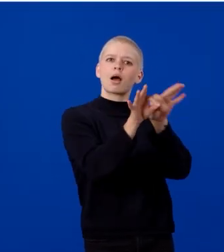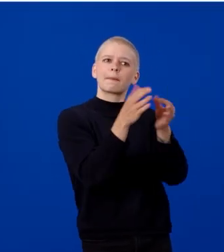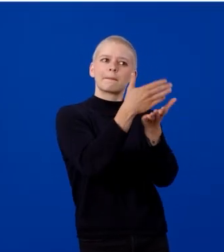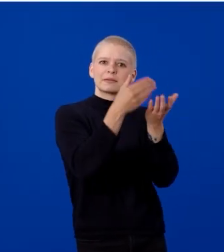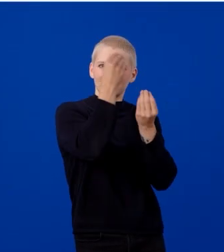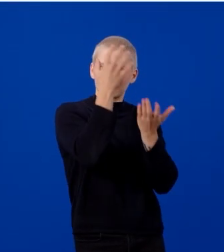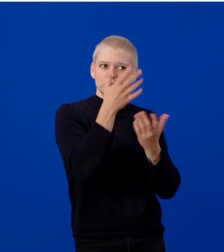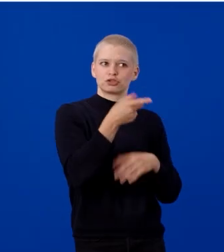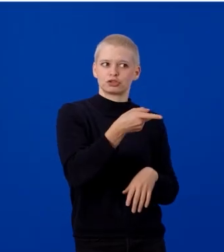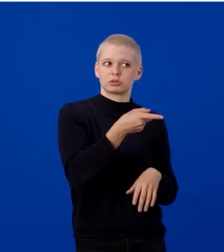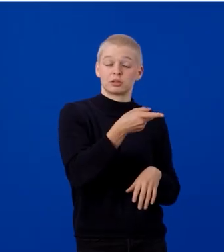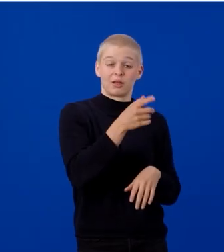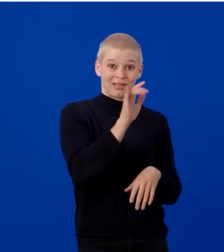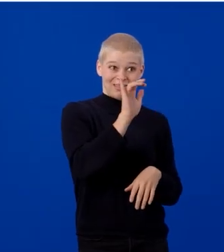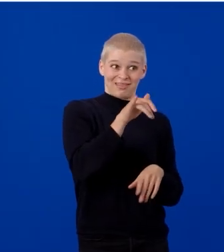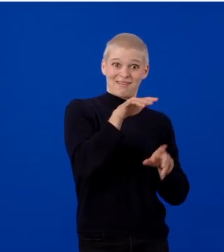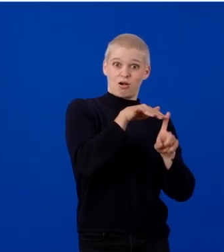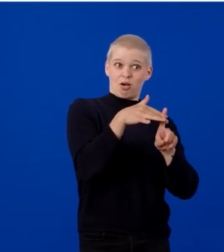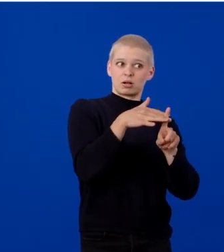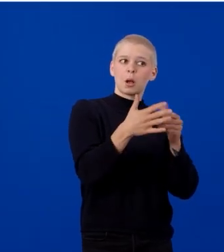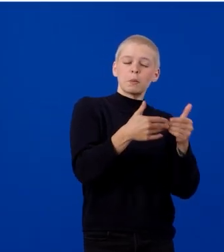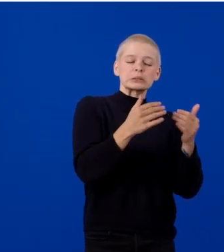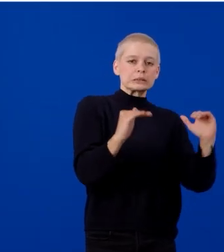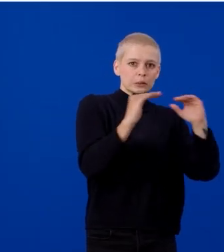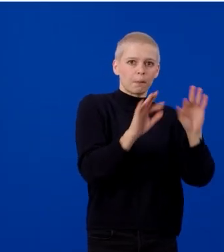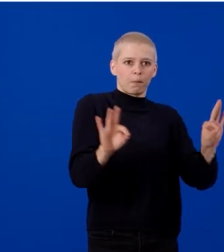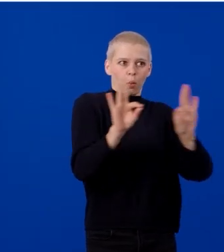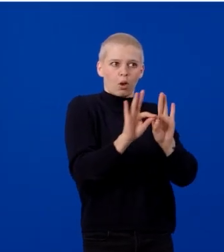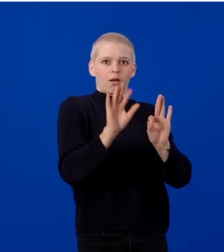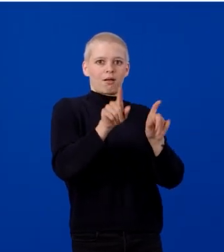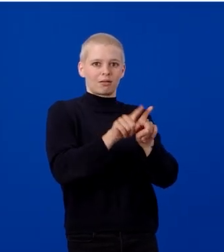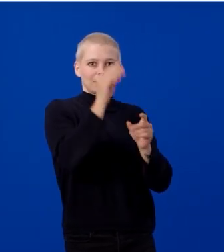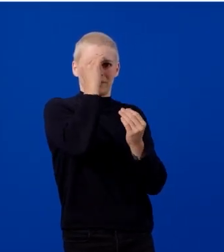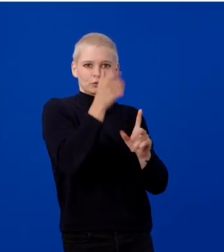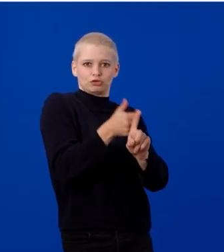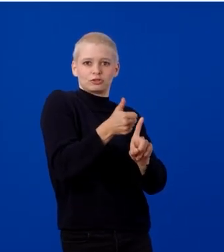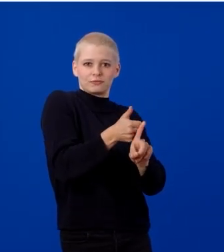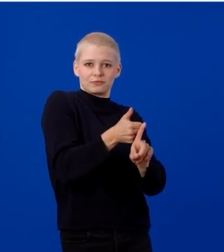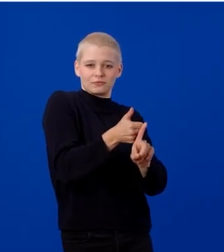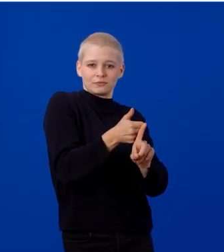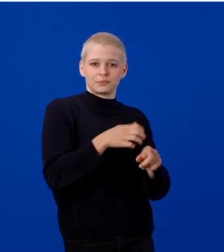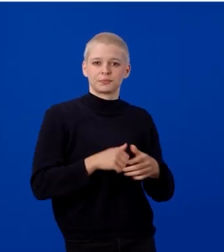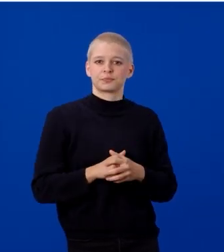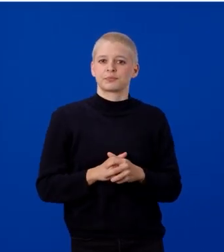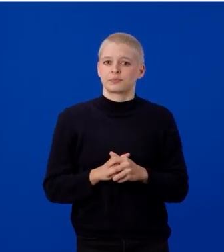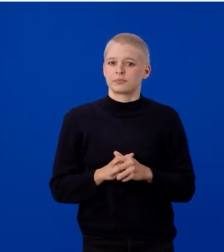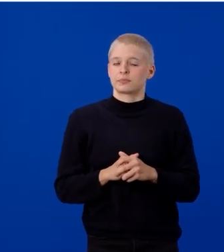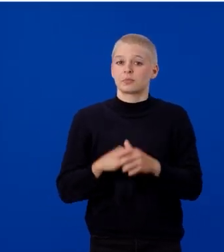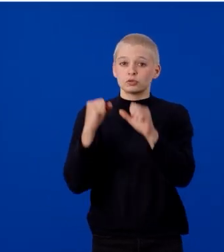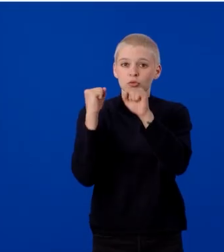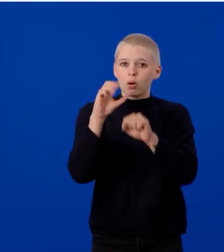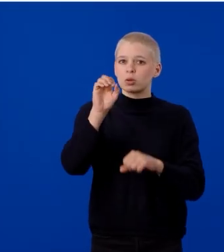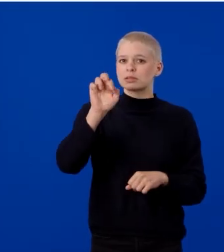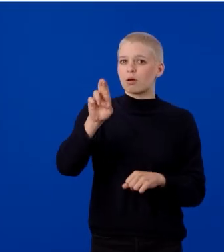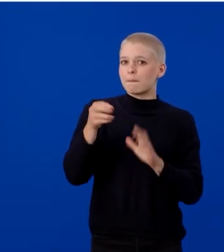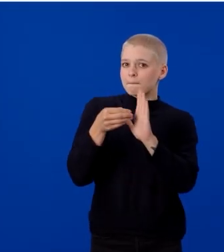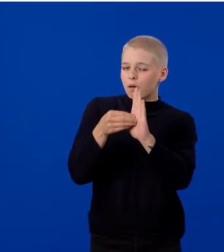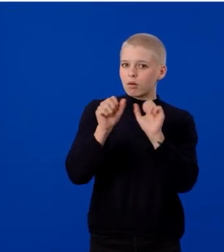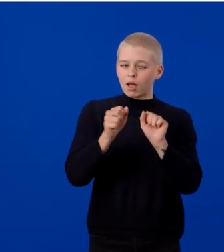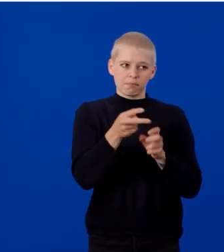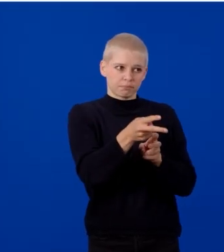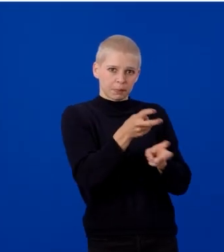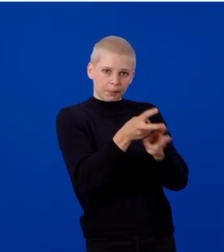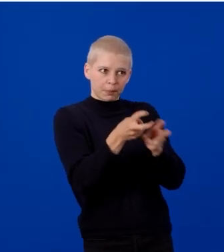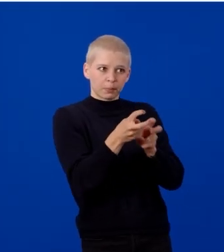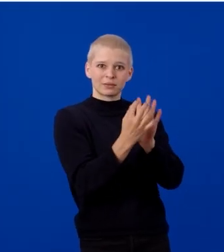can be almost as important as the information itself. A strong OCR model can extract